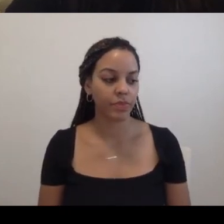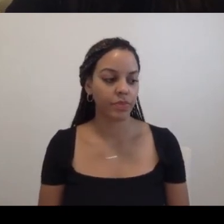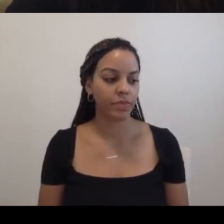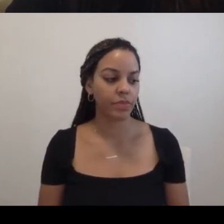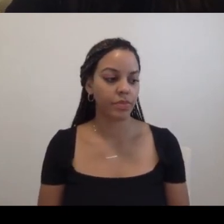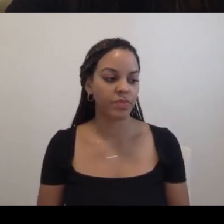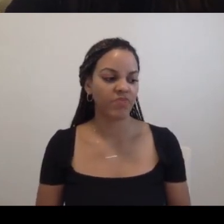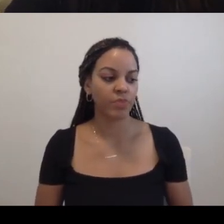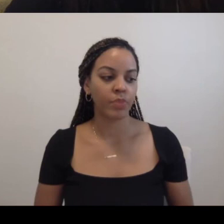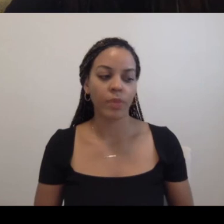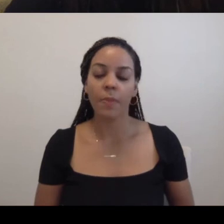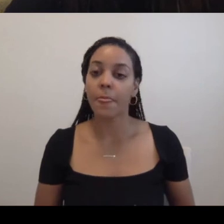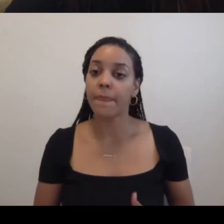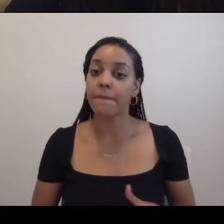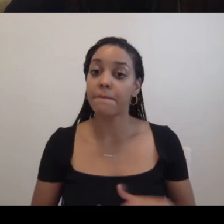And Tanya?